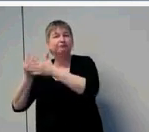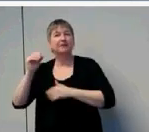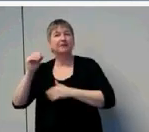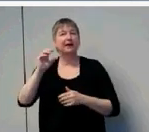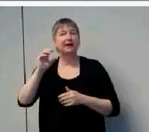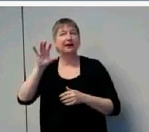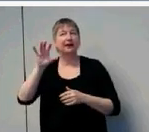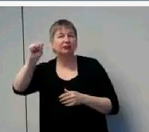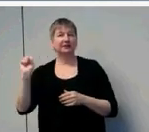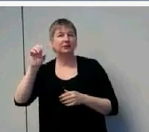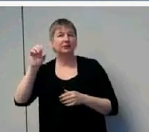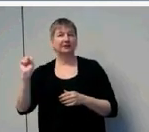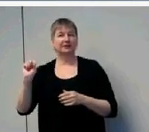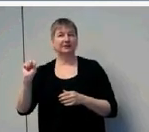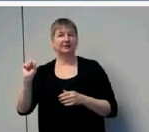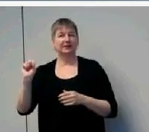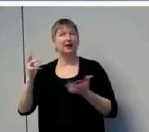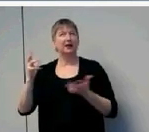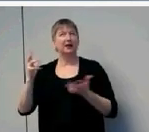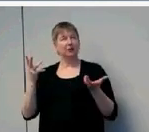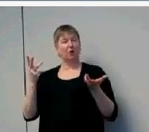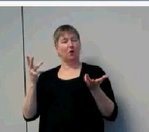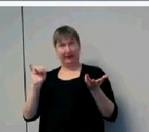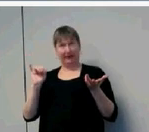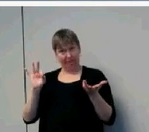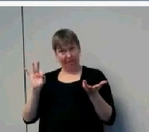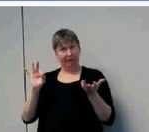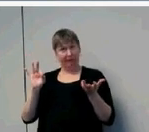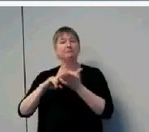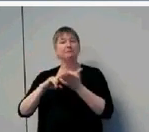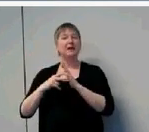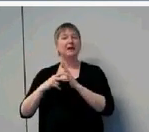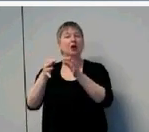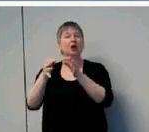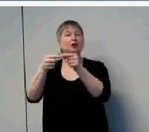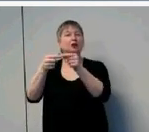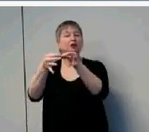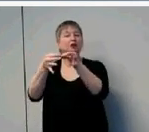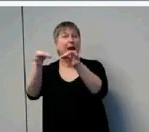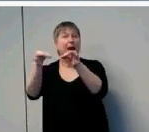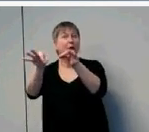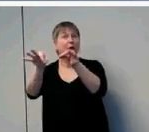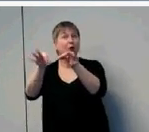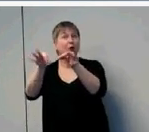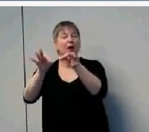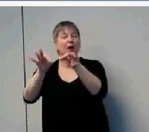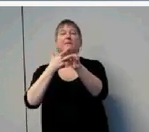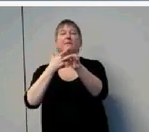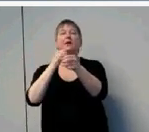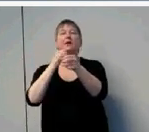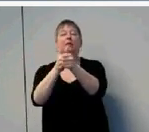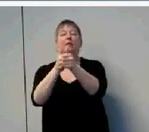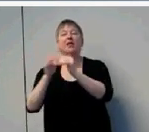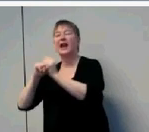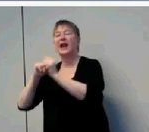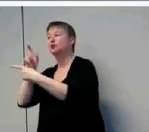predicts that grammar might be more at risk than maybe vocabulary or social pragmatic aspects